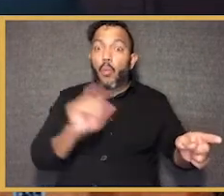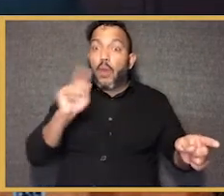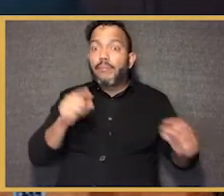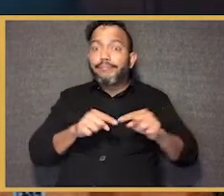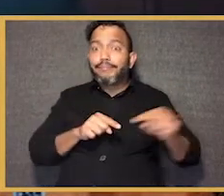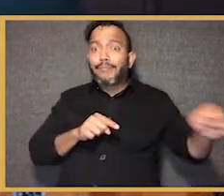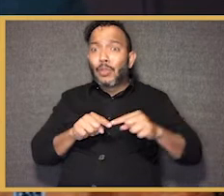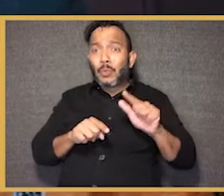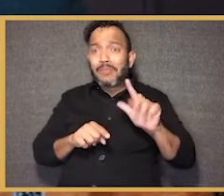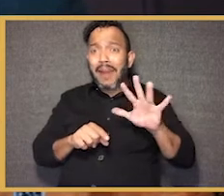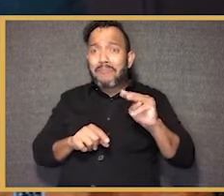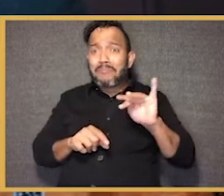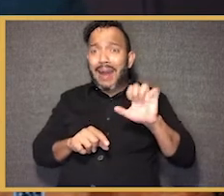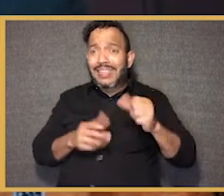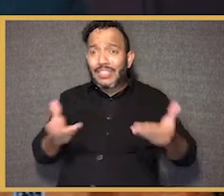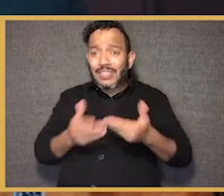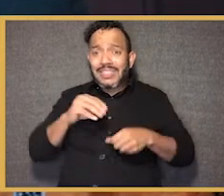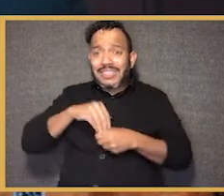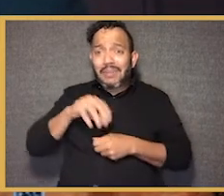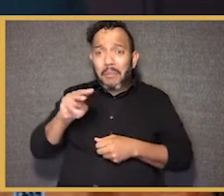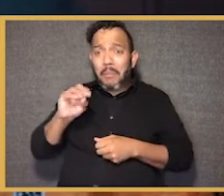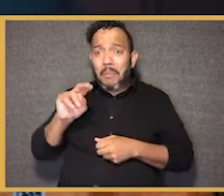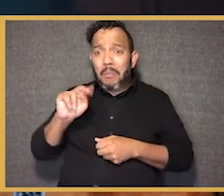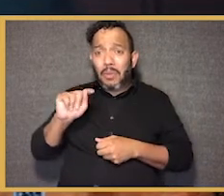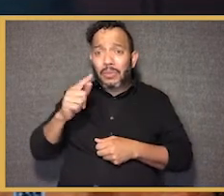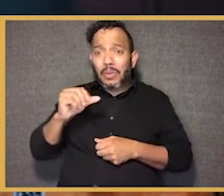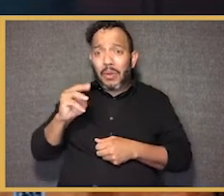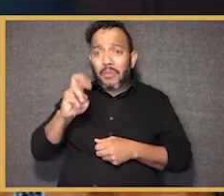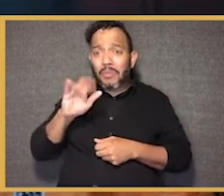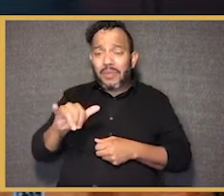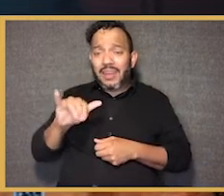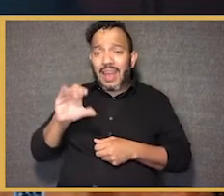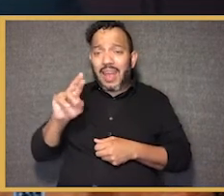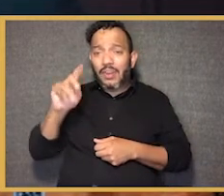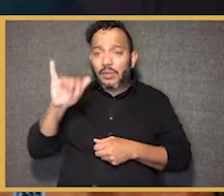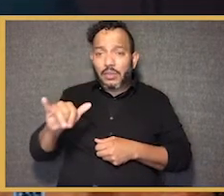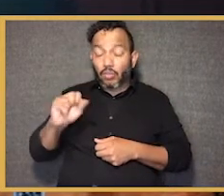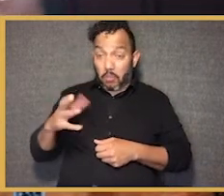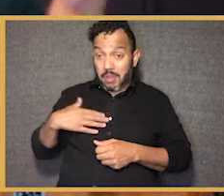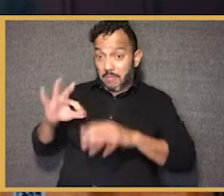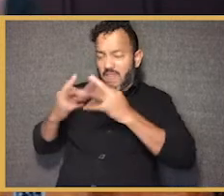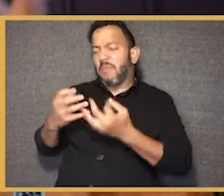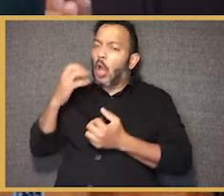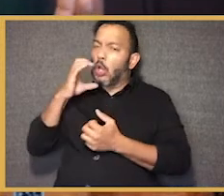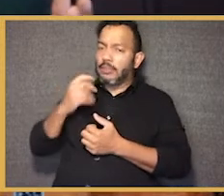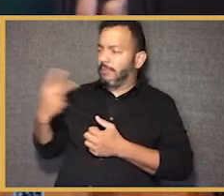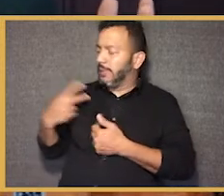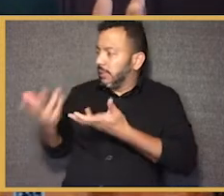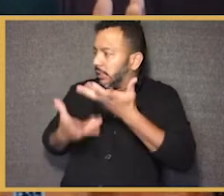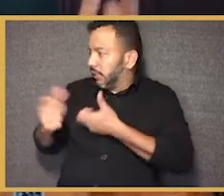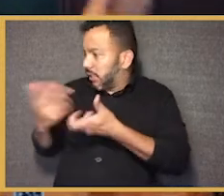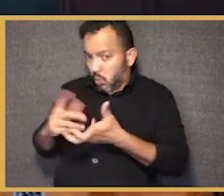miles from where I live. It's right here in Montgomery County. And then we started puzzling over, well,